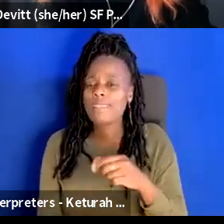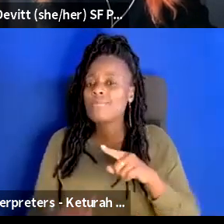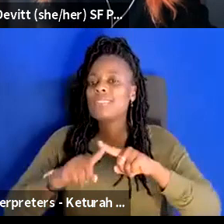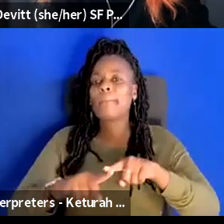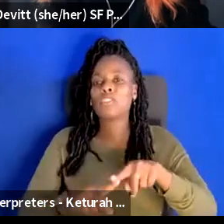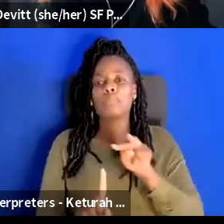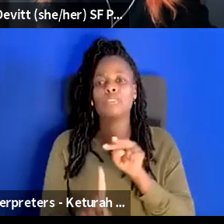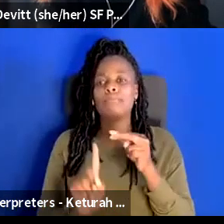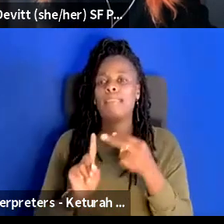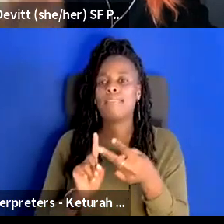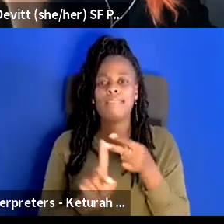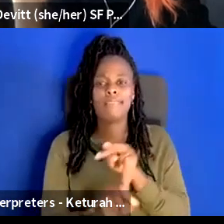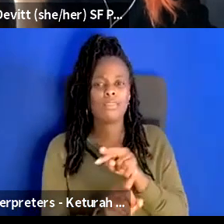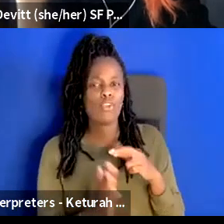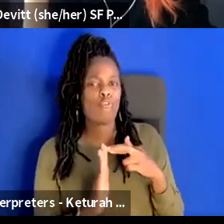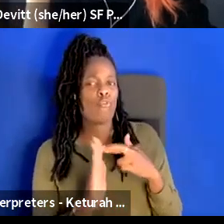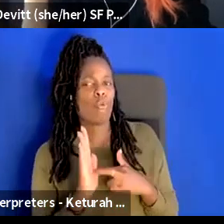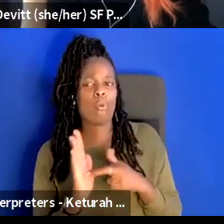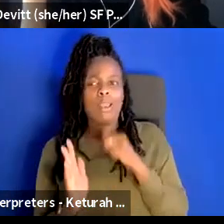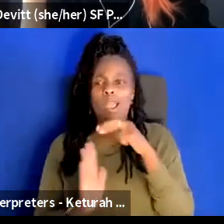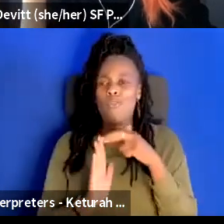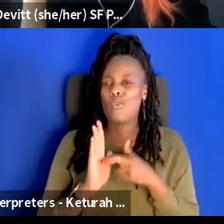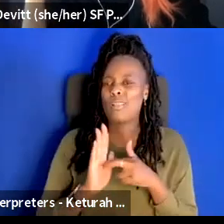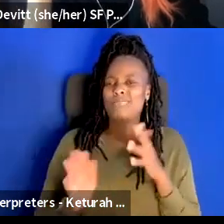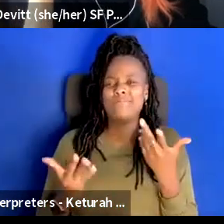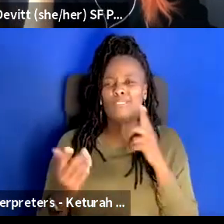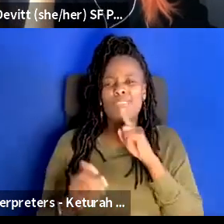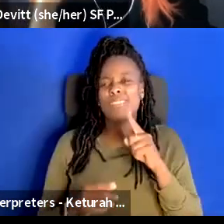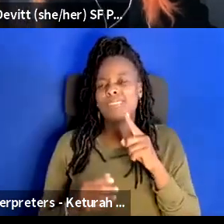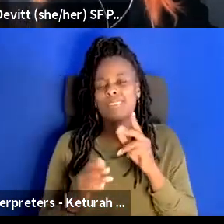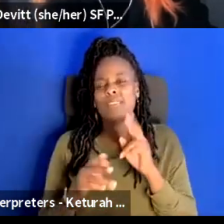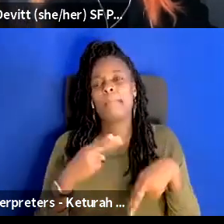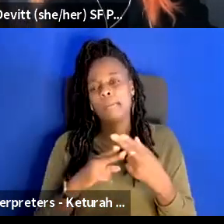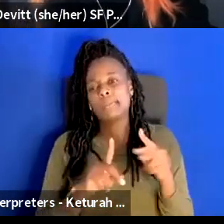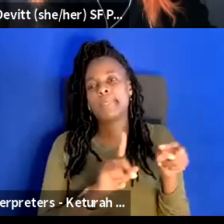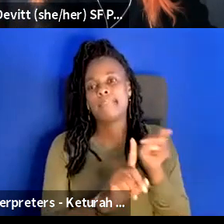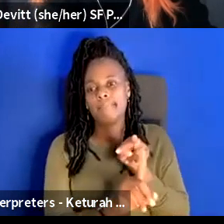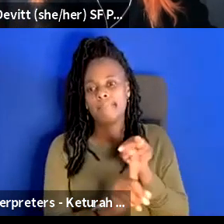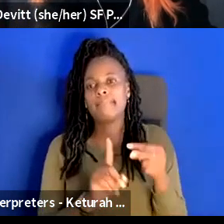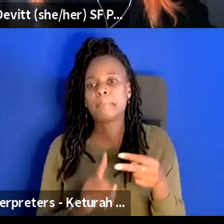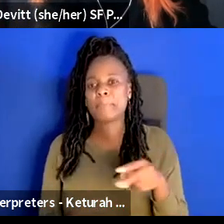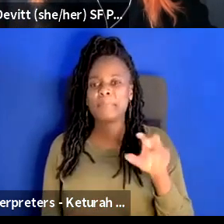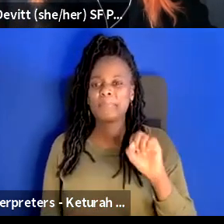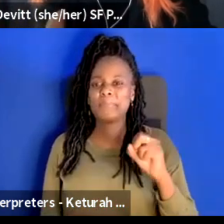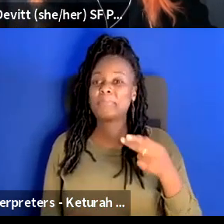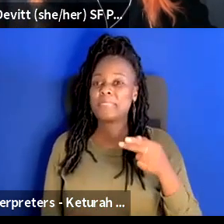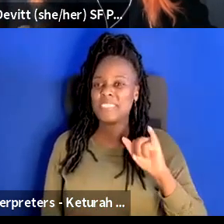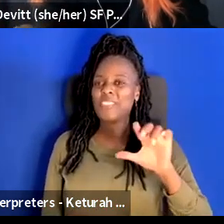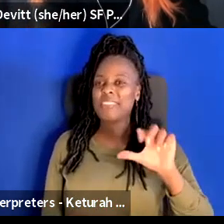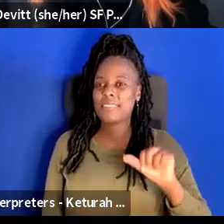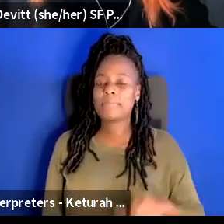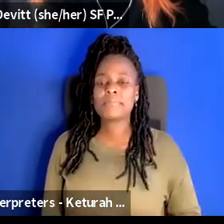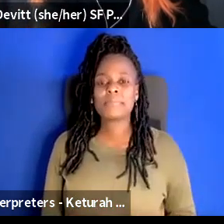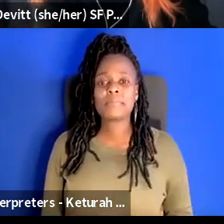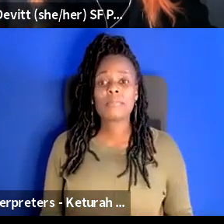a rule or it's not a rule um can i just uh jump in on there um i i wanted to um just thank